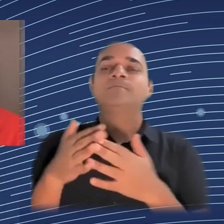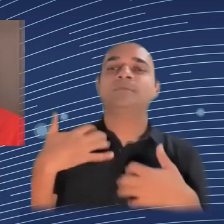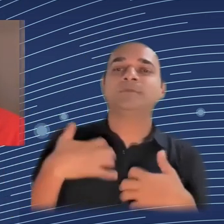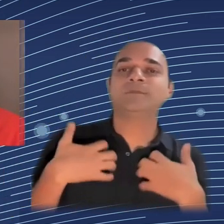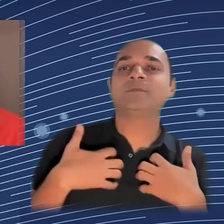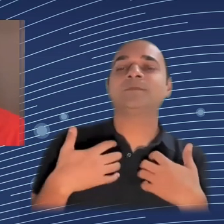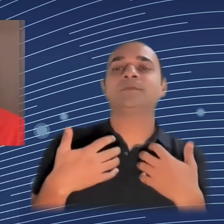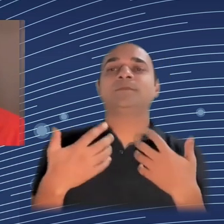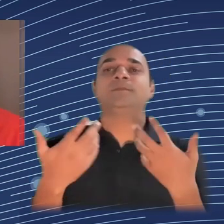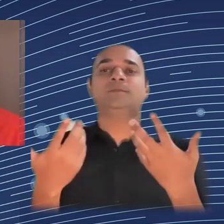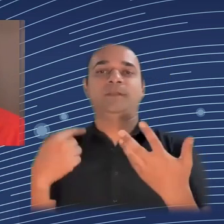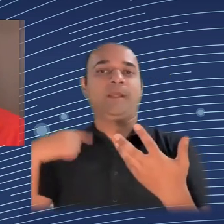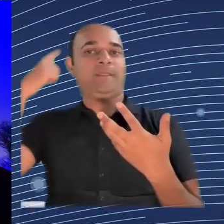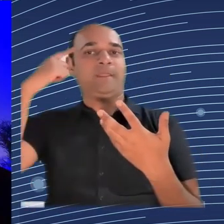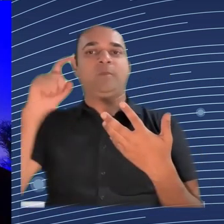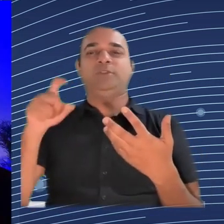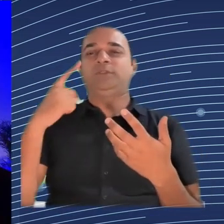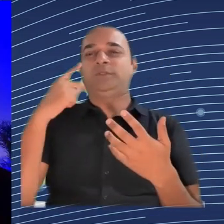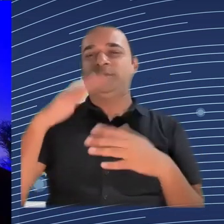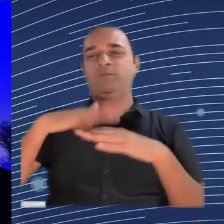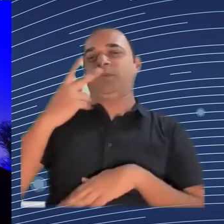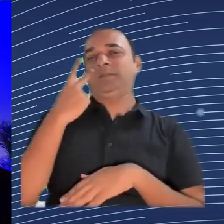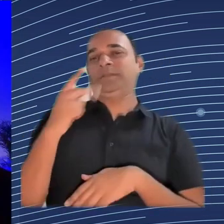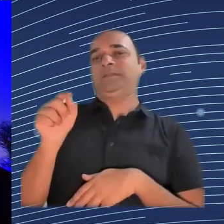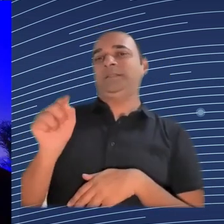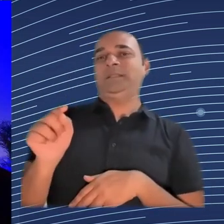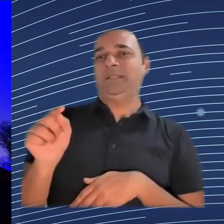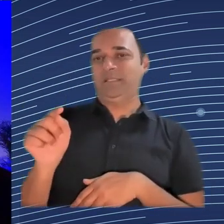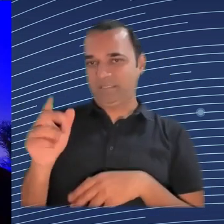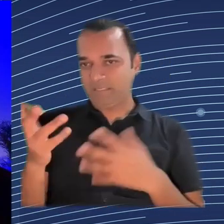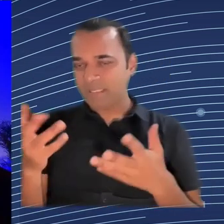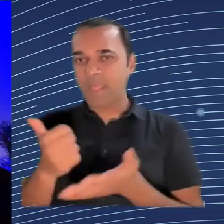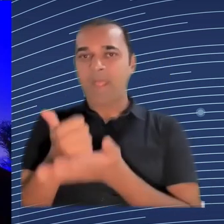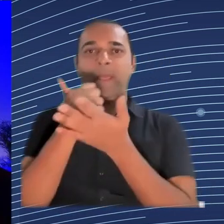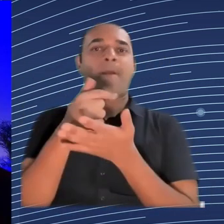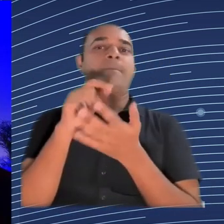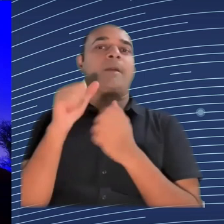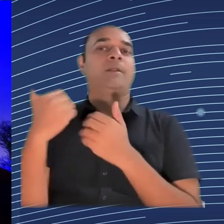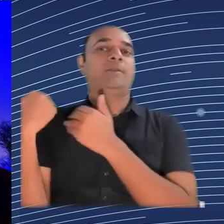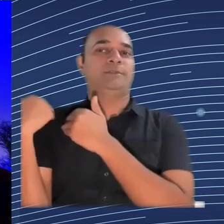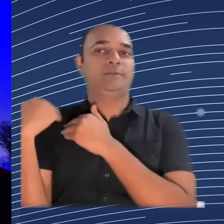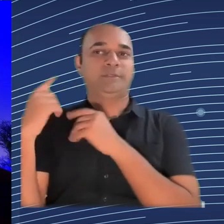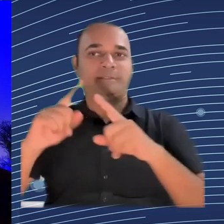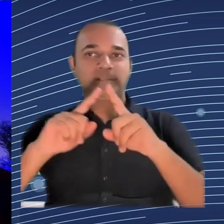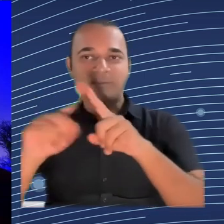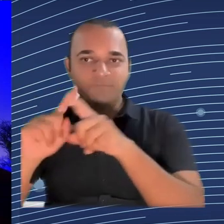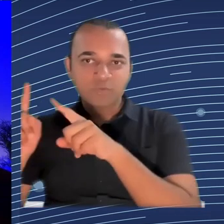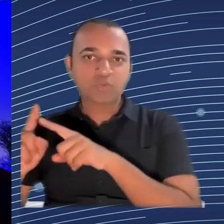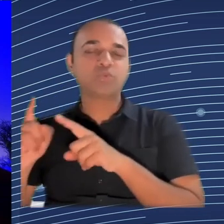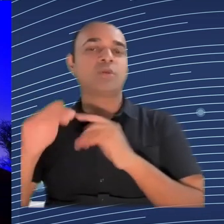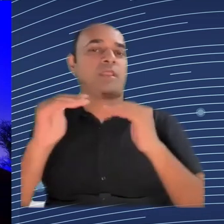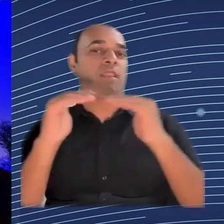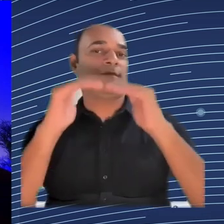Investment, competitiveness, cooperation, trust. It was one wish, but okay. I'll try to do what I can.